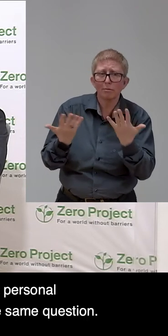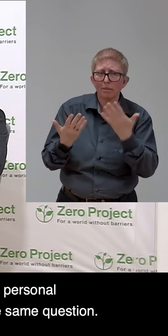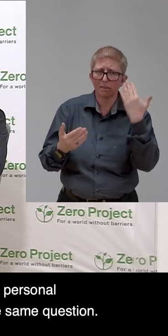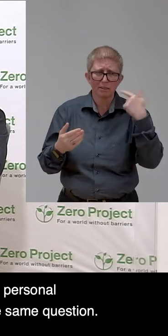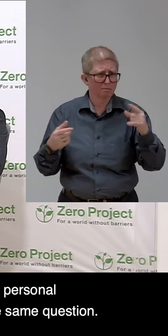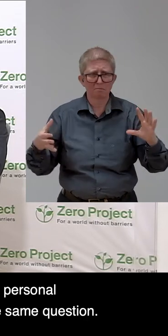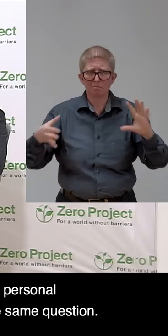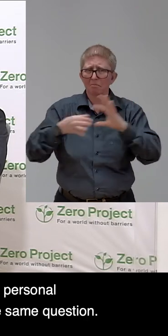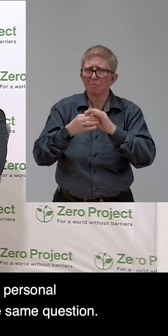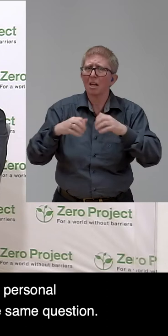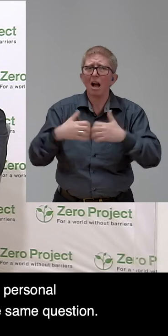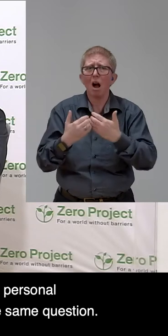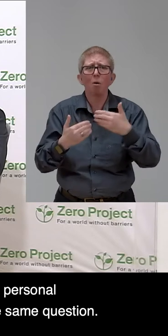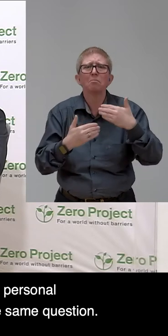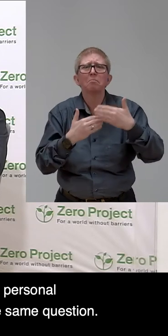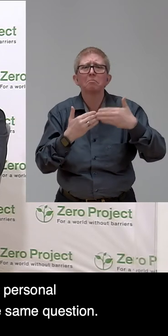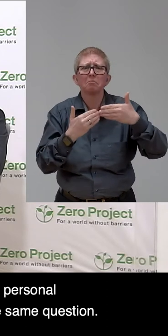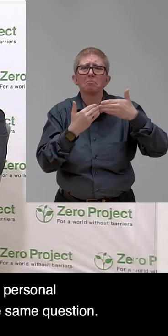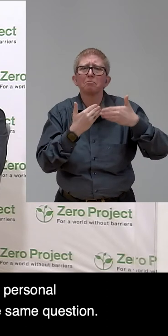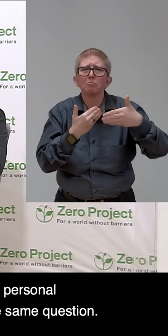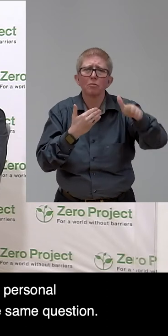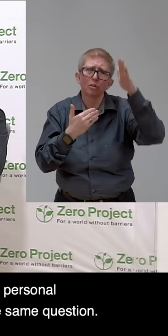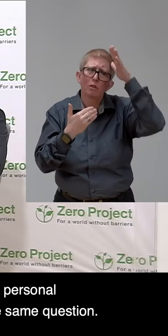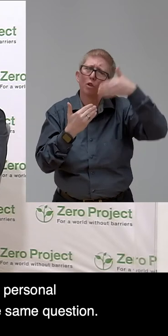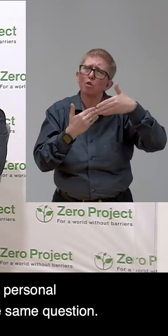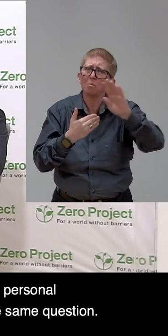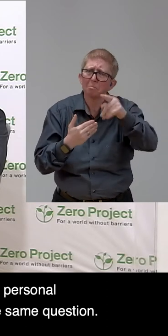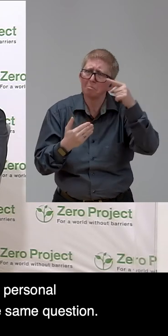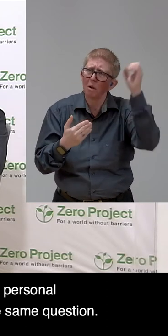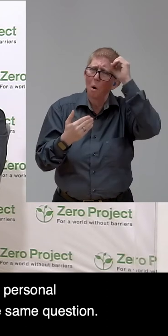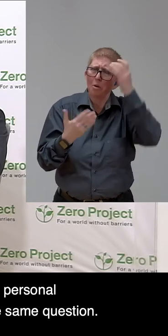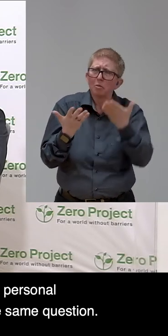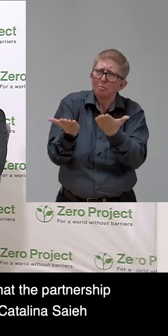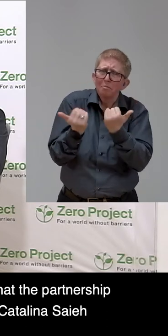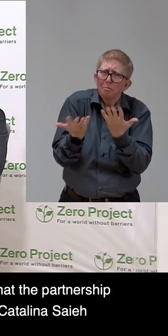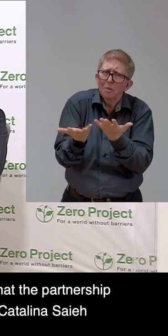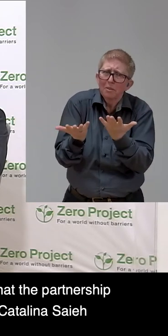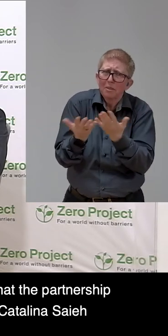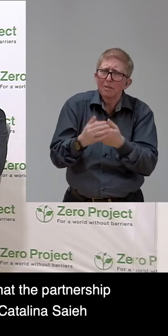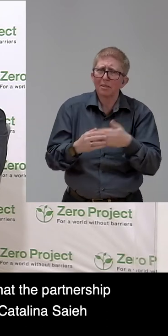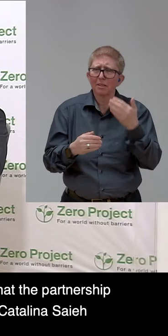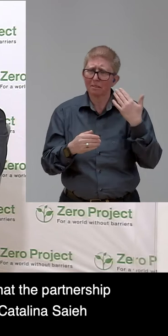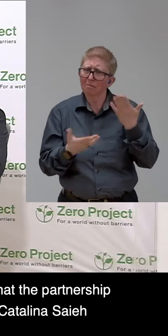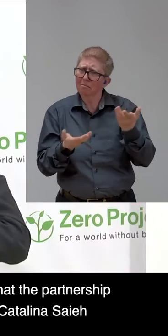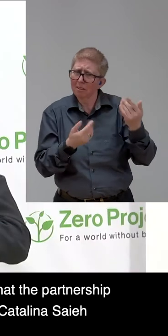see for the future, and some personal impressions on that. And Carola, I will ask you the same question. Yes.